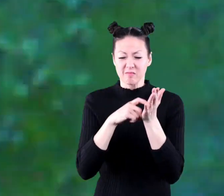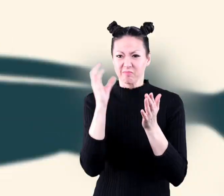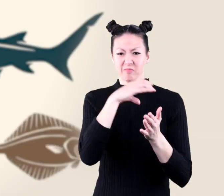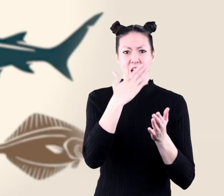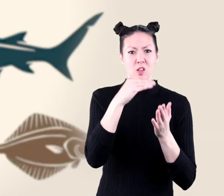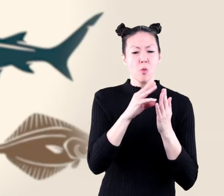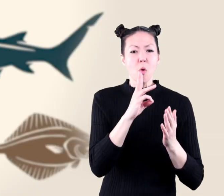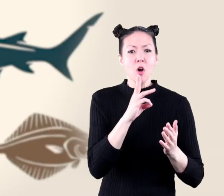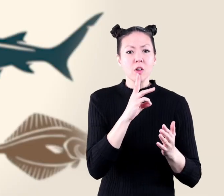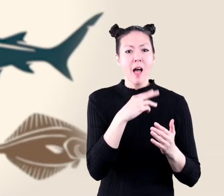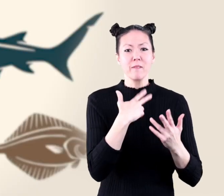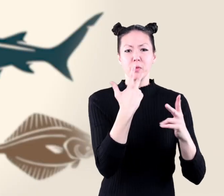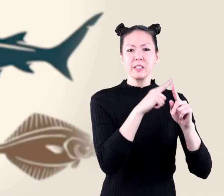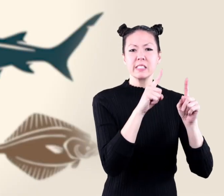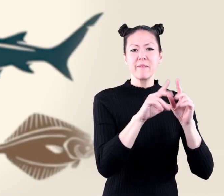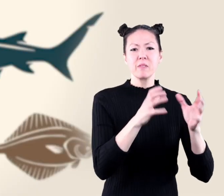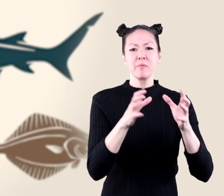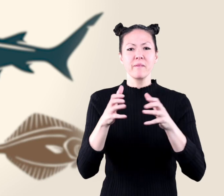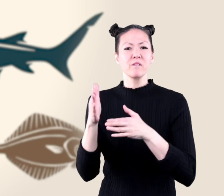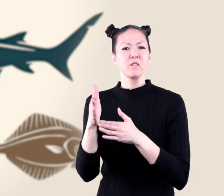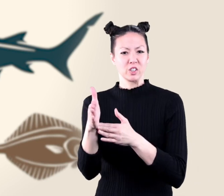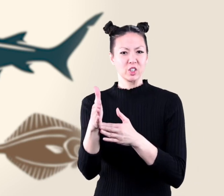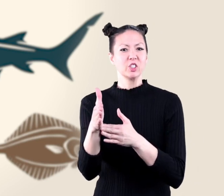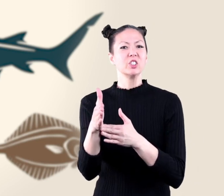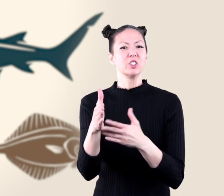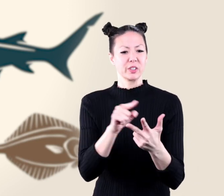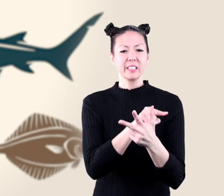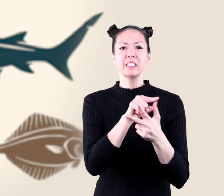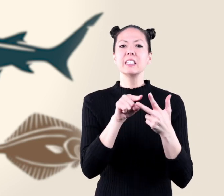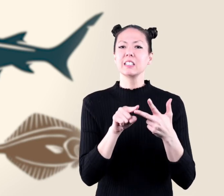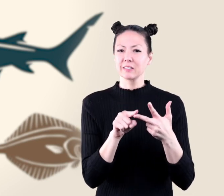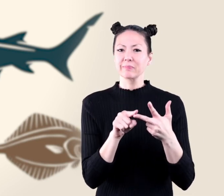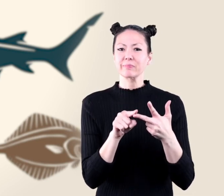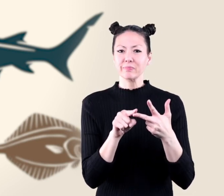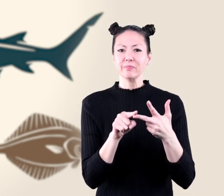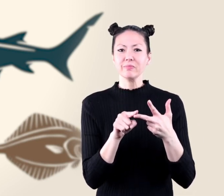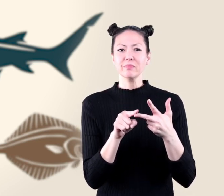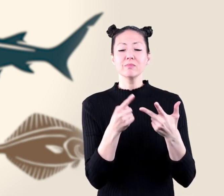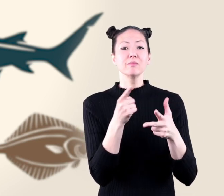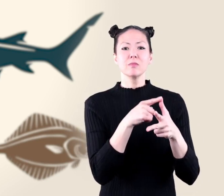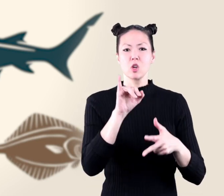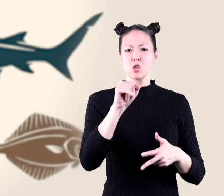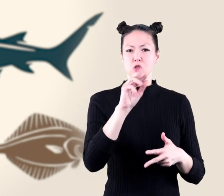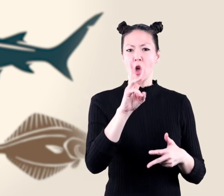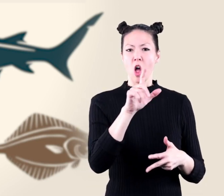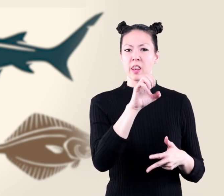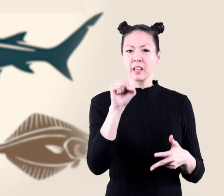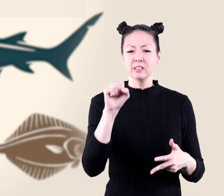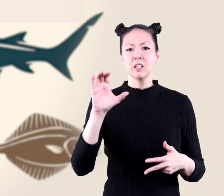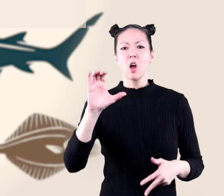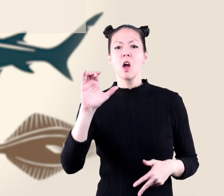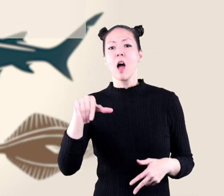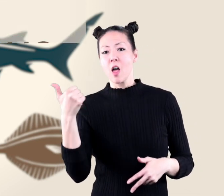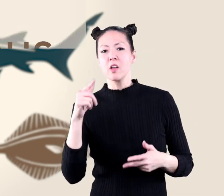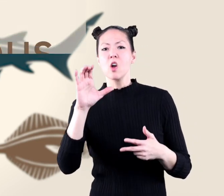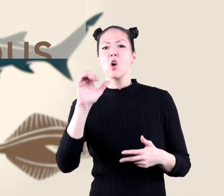there are three different classes or types of fish jawless